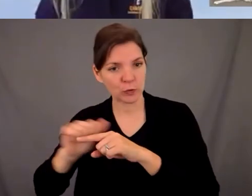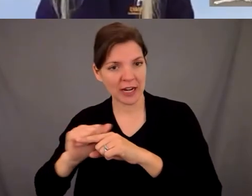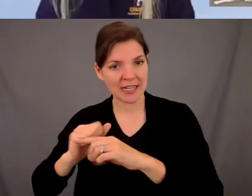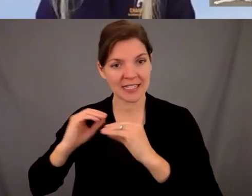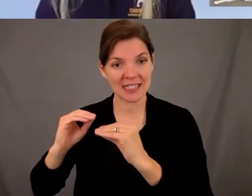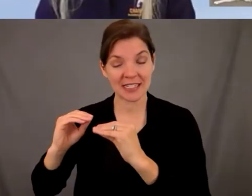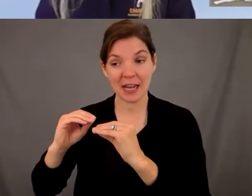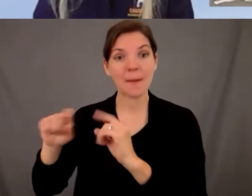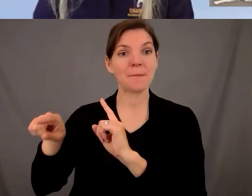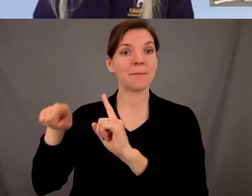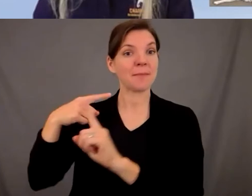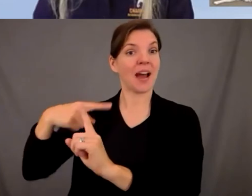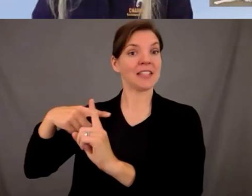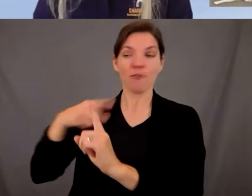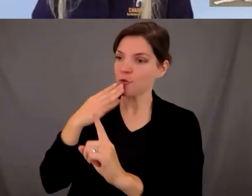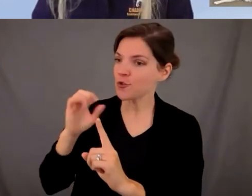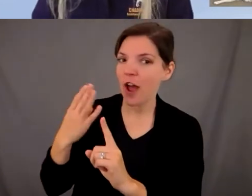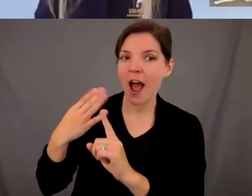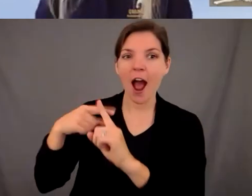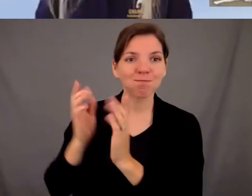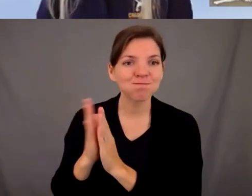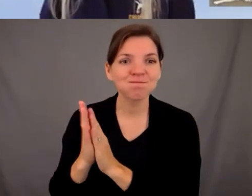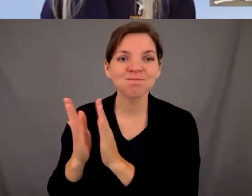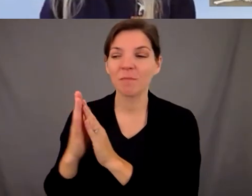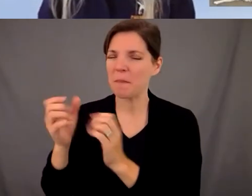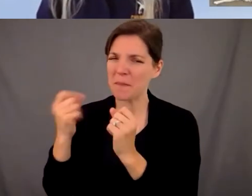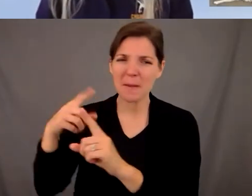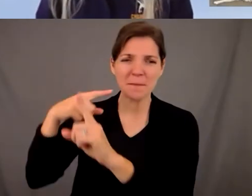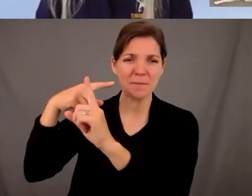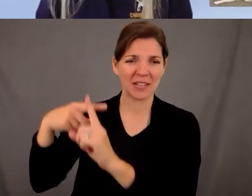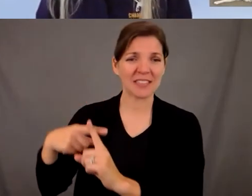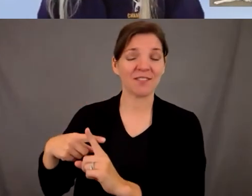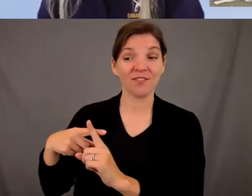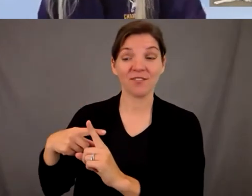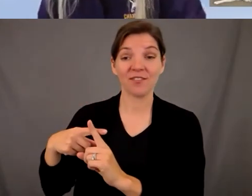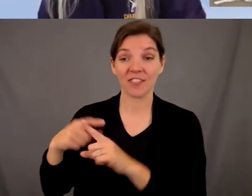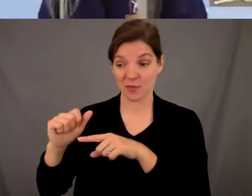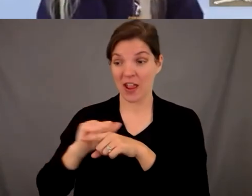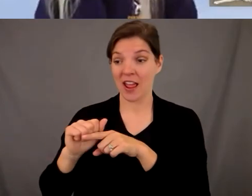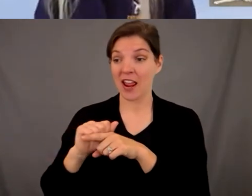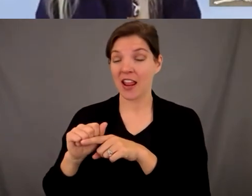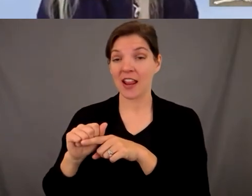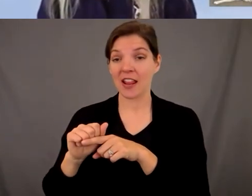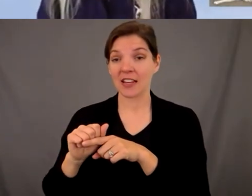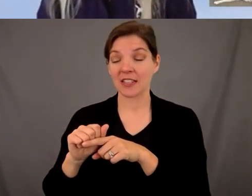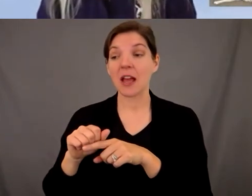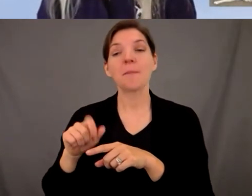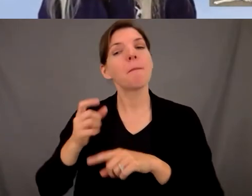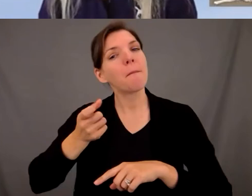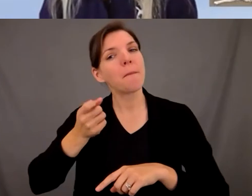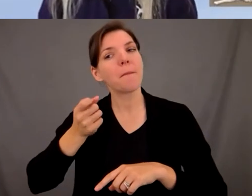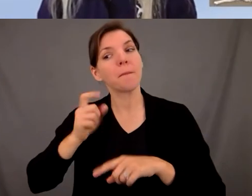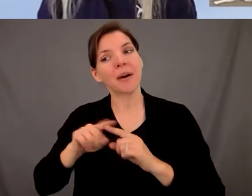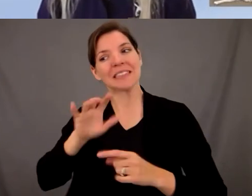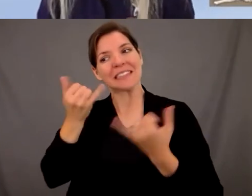reinforcement is what they use a lot and then when they um like i know places like cei and then fidelco